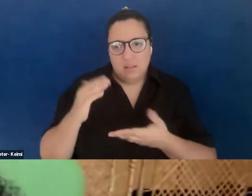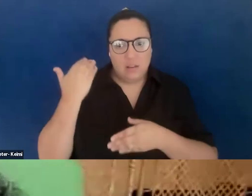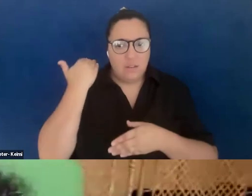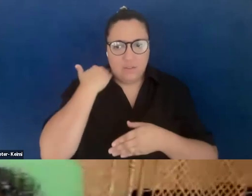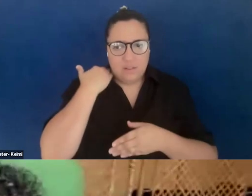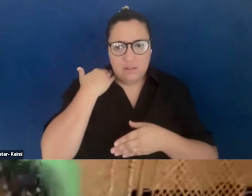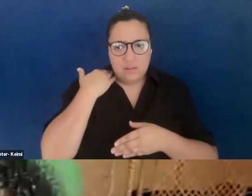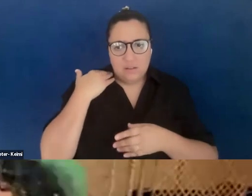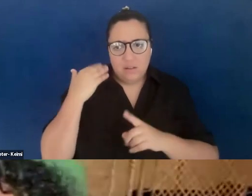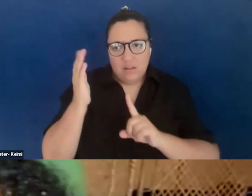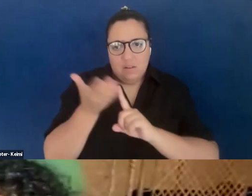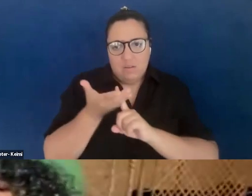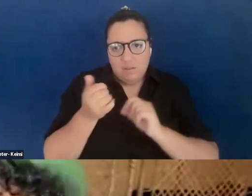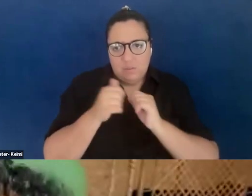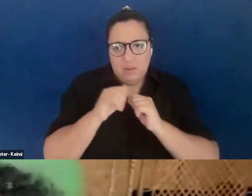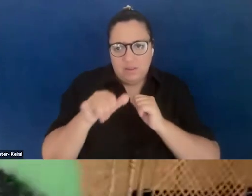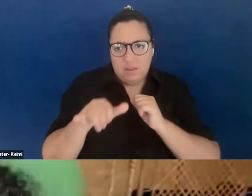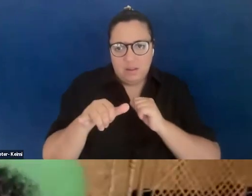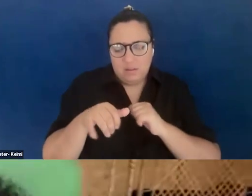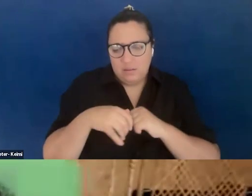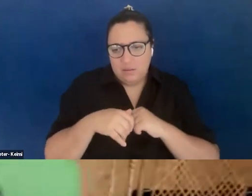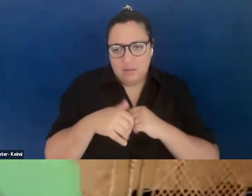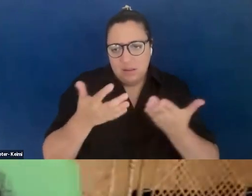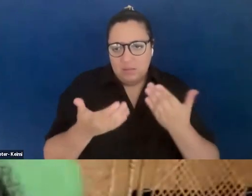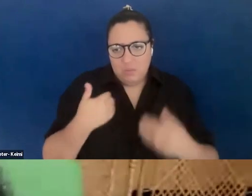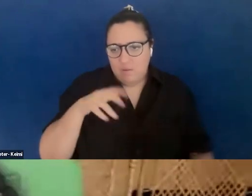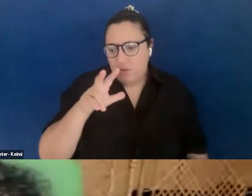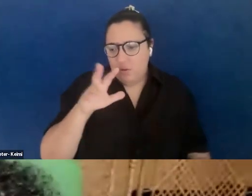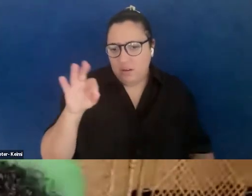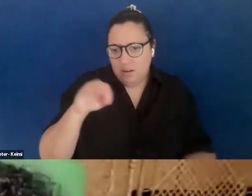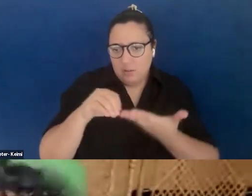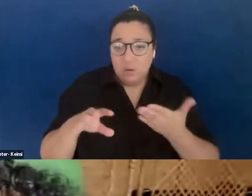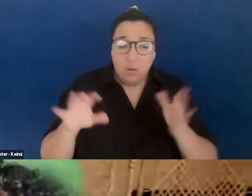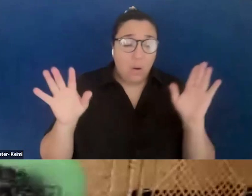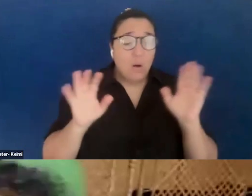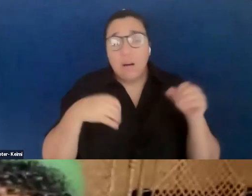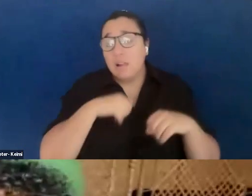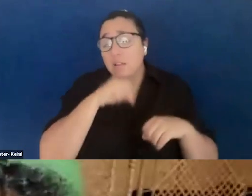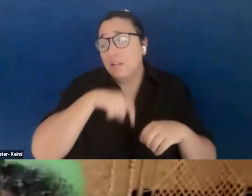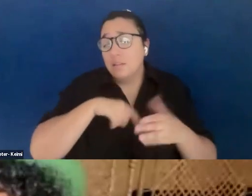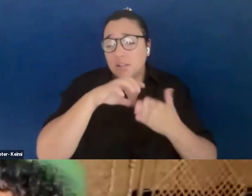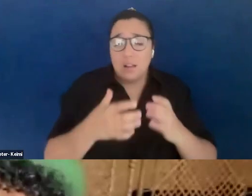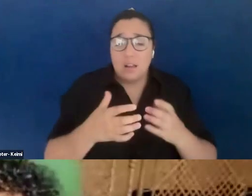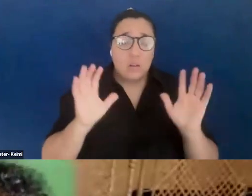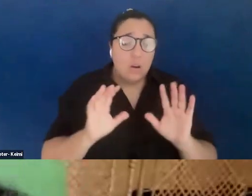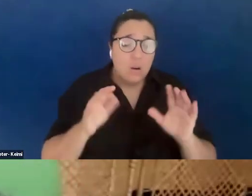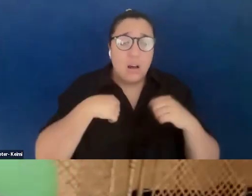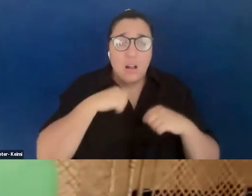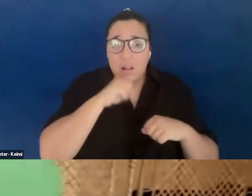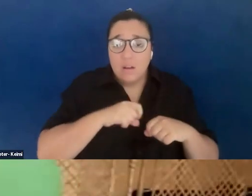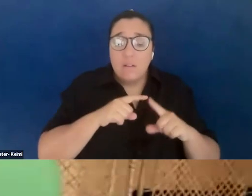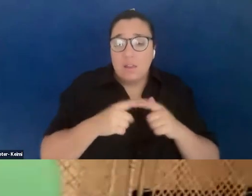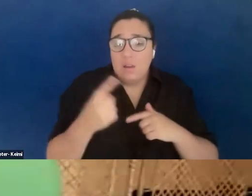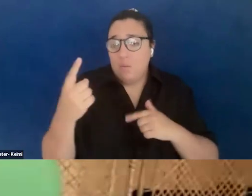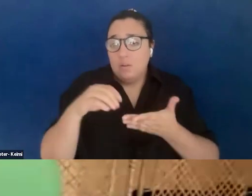by the content, it's always like, you might have, like, 39 students that are like, I love this class, this is the best ever, I love this content, I can't believe it, and then you have one